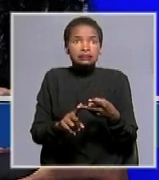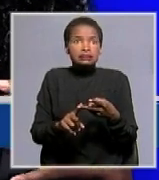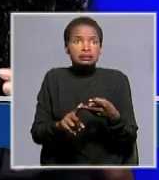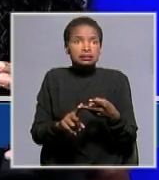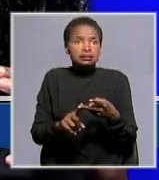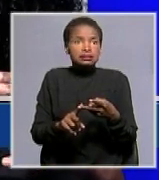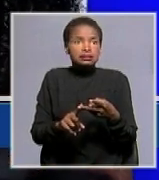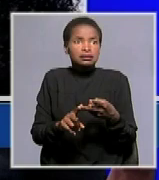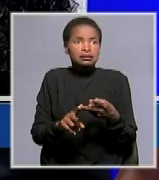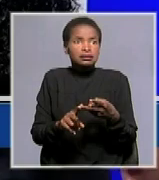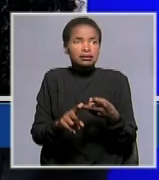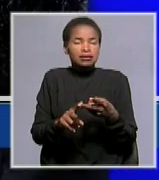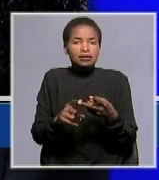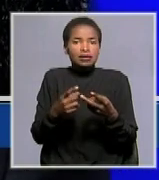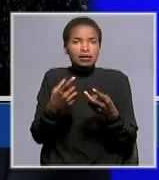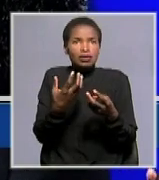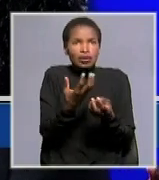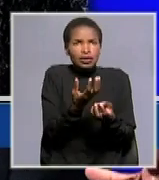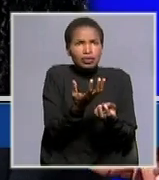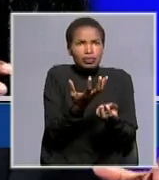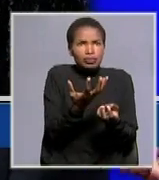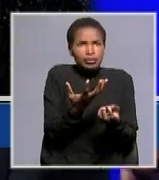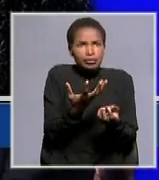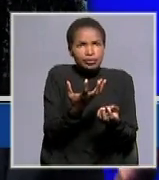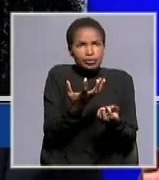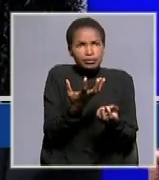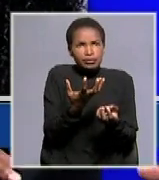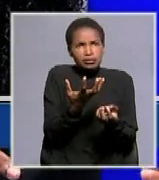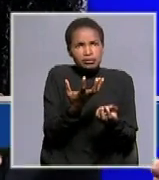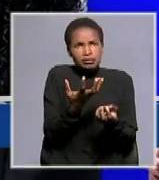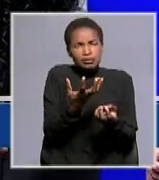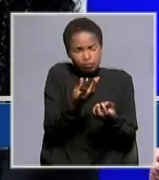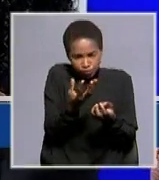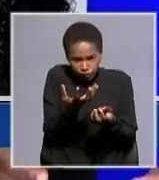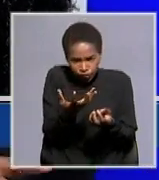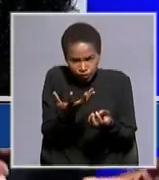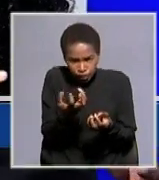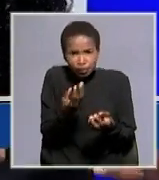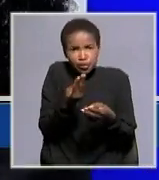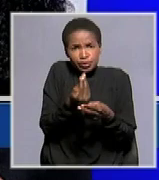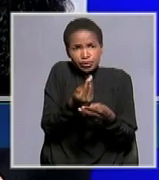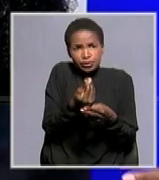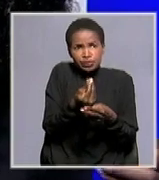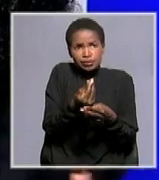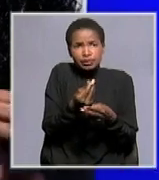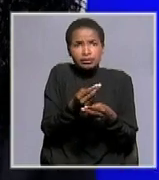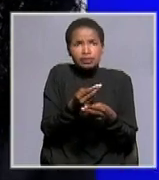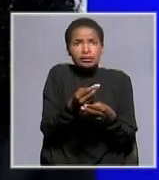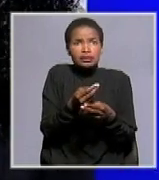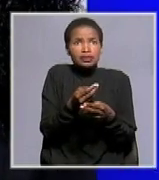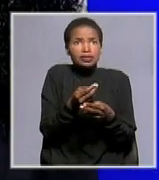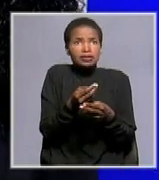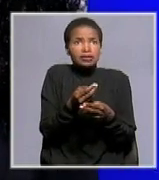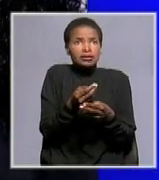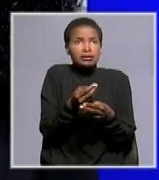the we there is a cost in this use taking the solid waste management to the